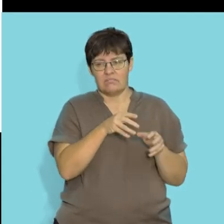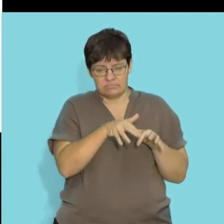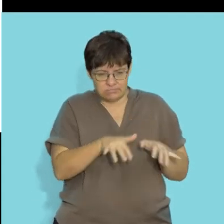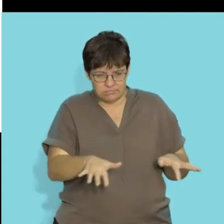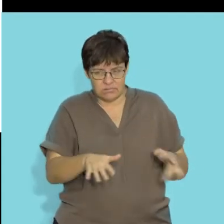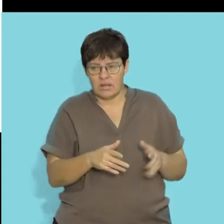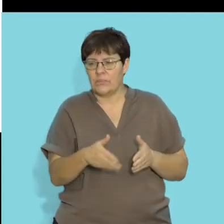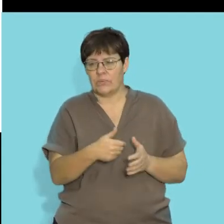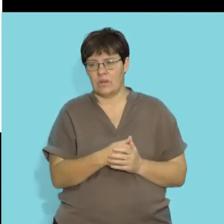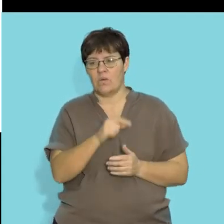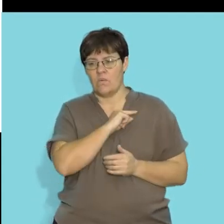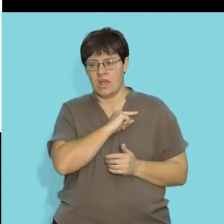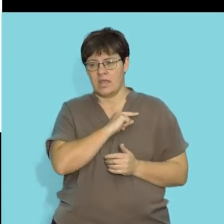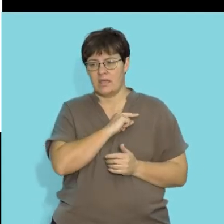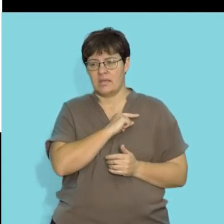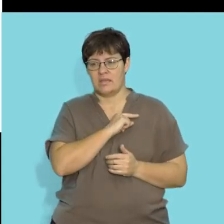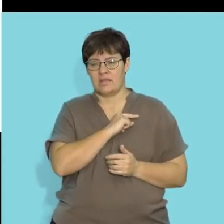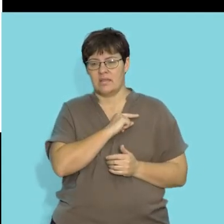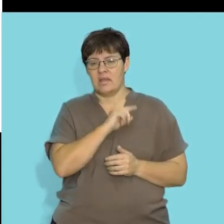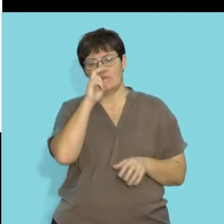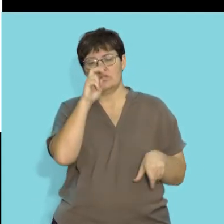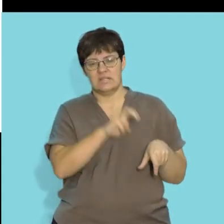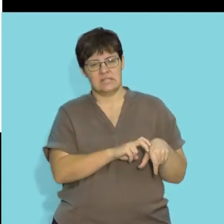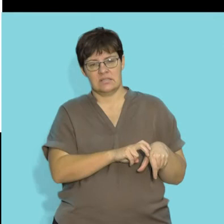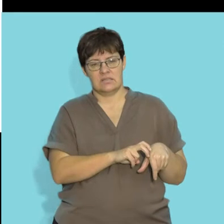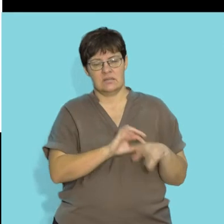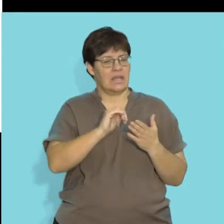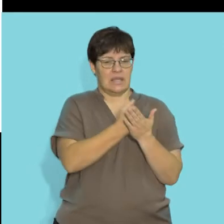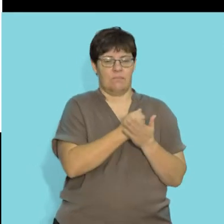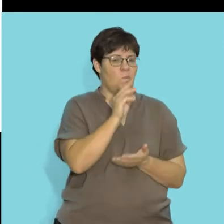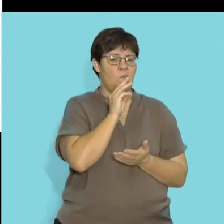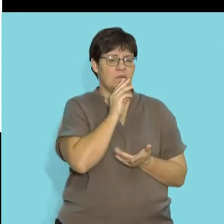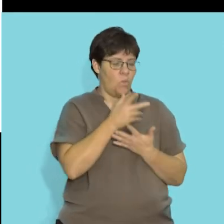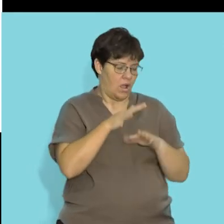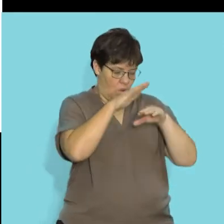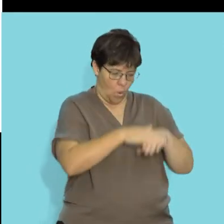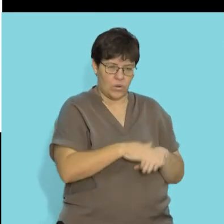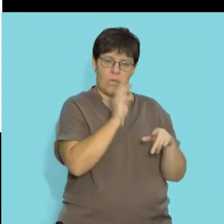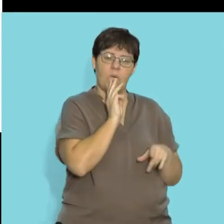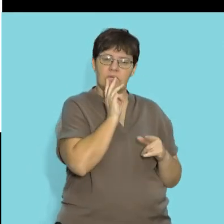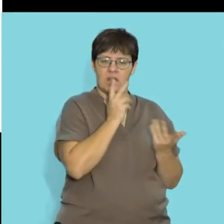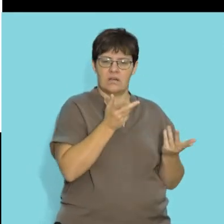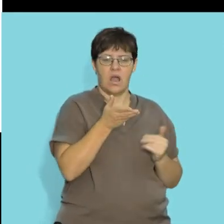in fact absence at all because they don't need to conserve water. They have a very